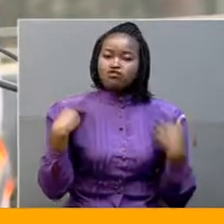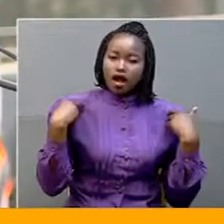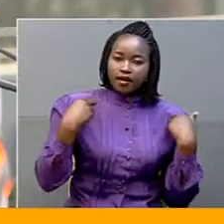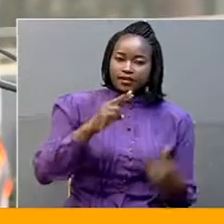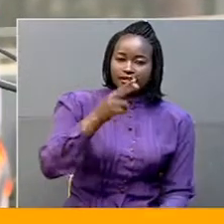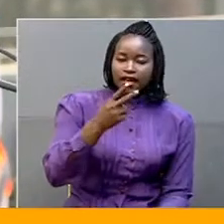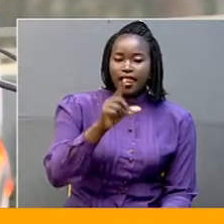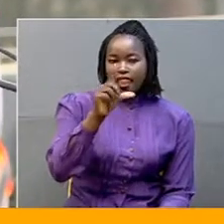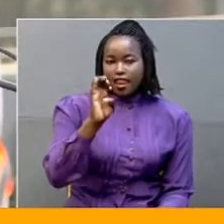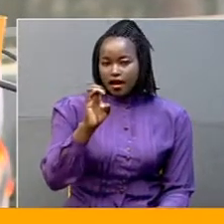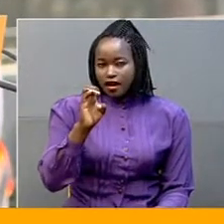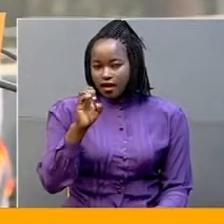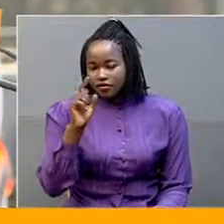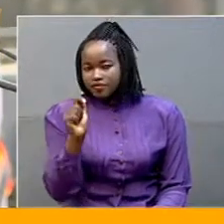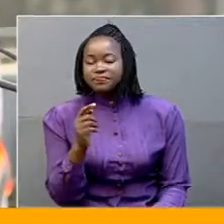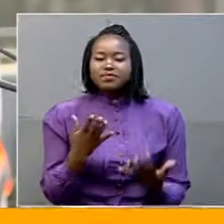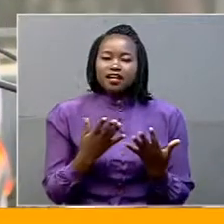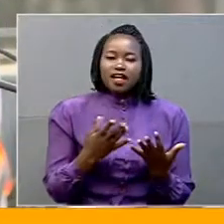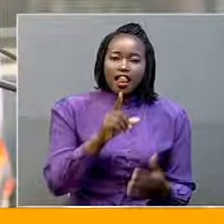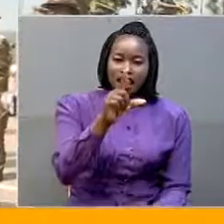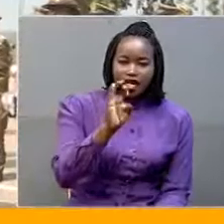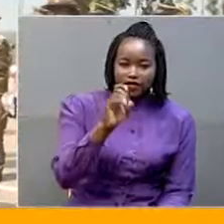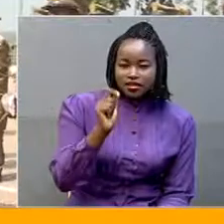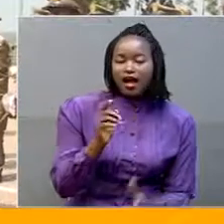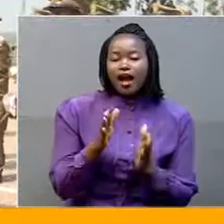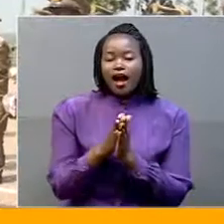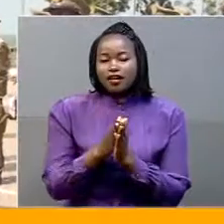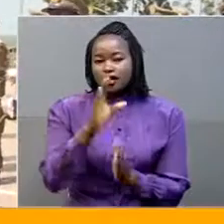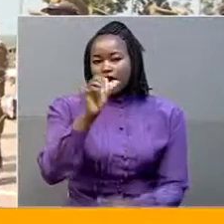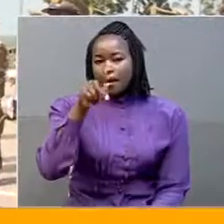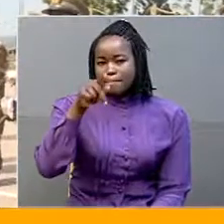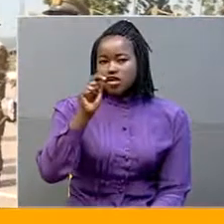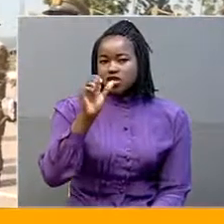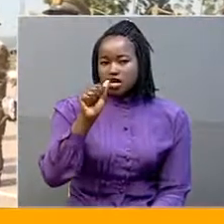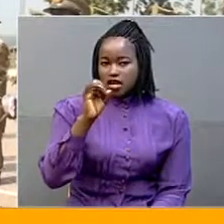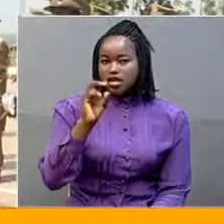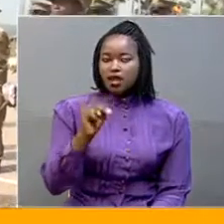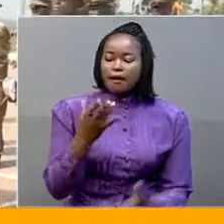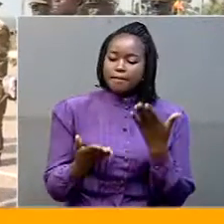lieutenant's lieutenant's and the captain's may god help you